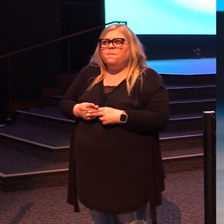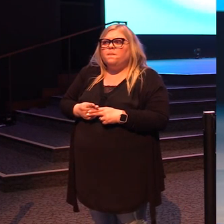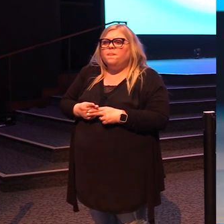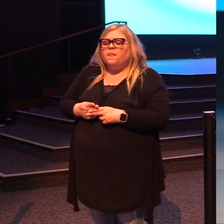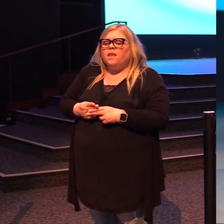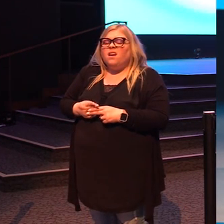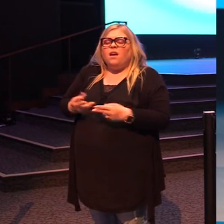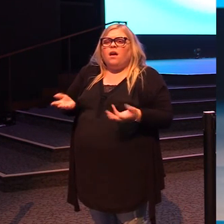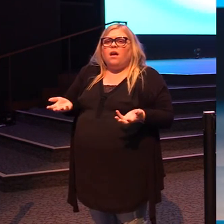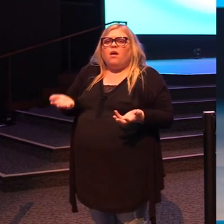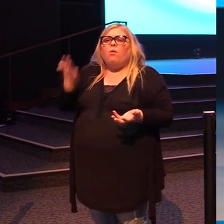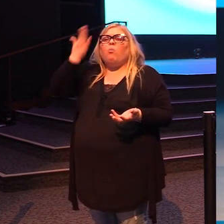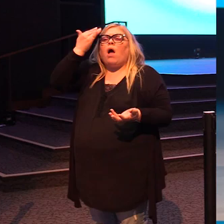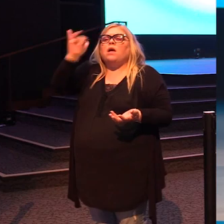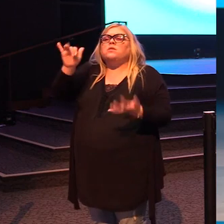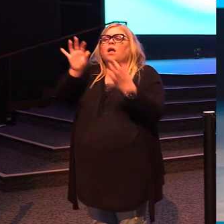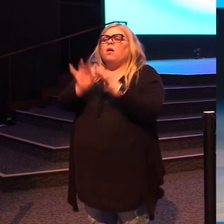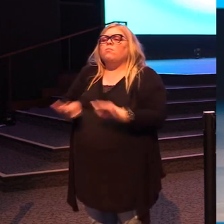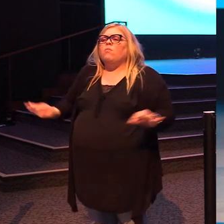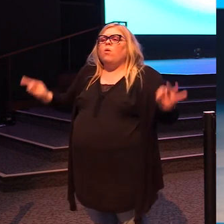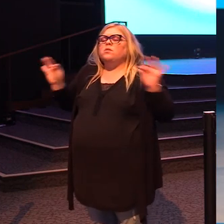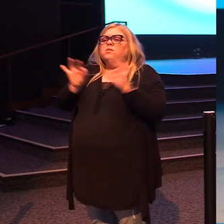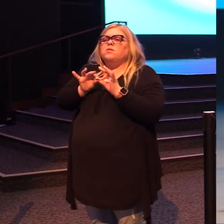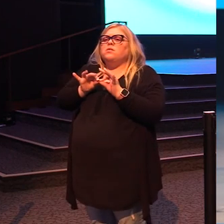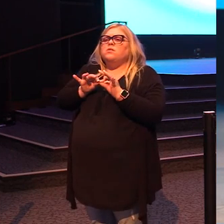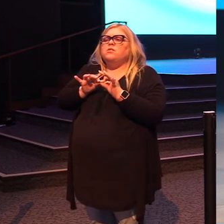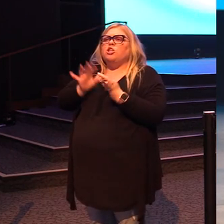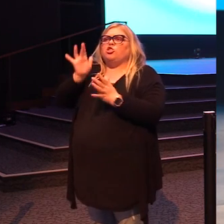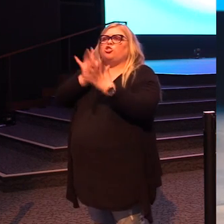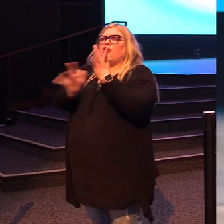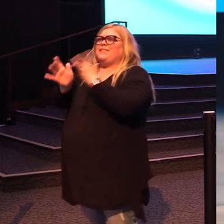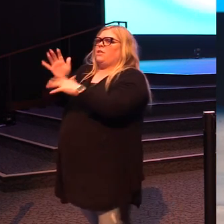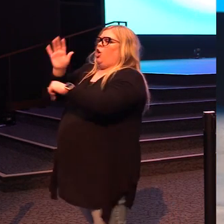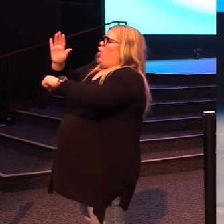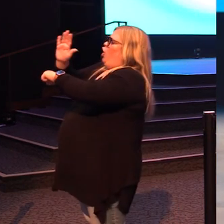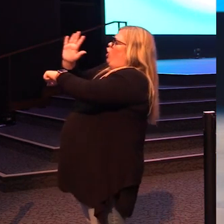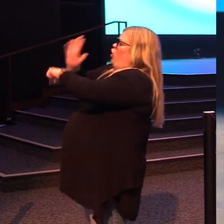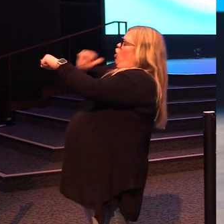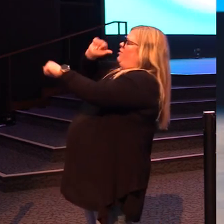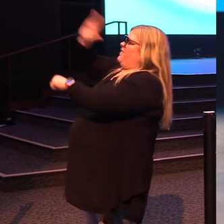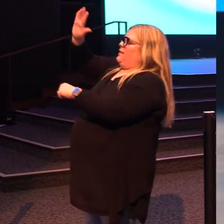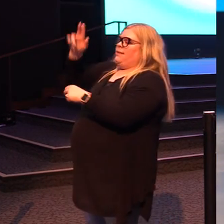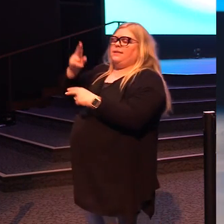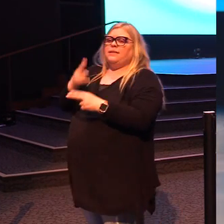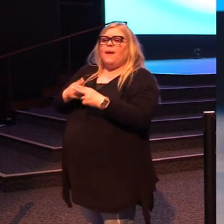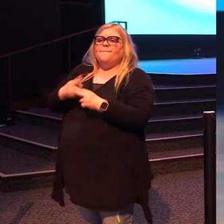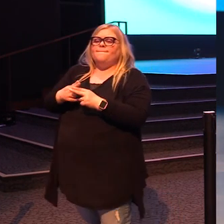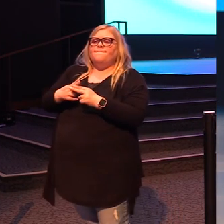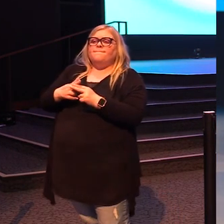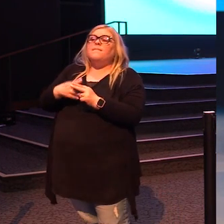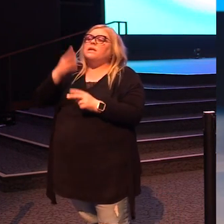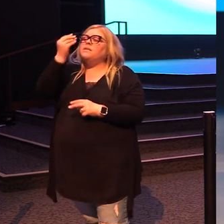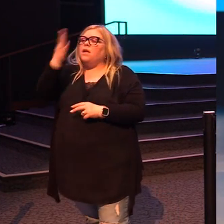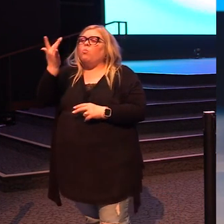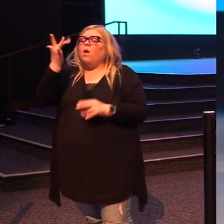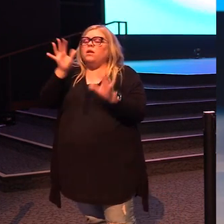Why is it important that Jesus calls him by name? I'll tell you why.